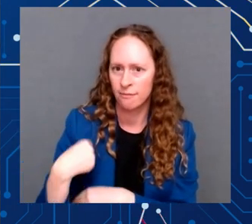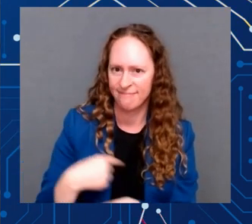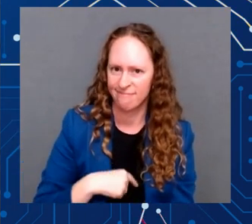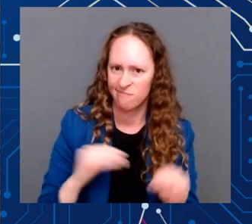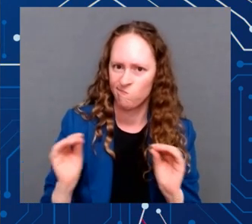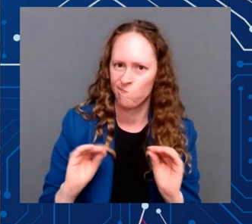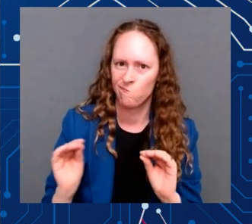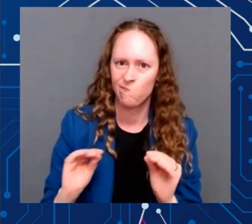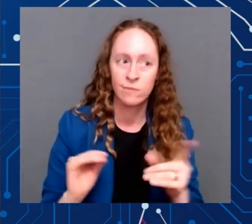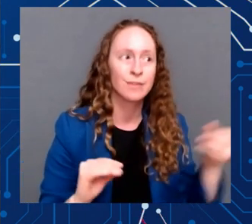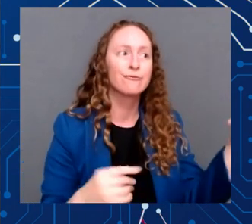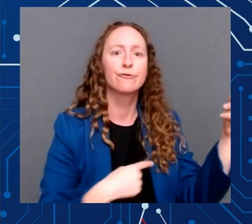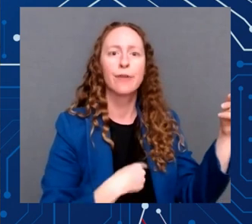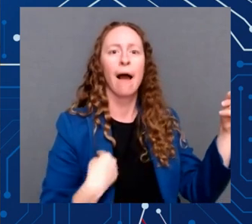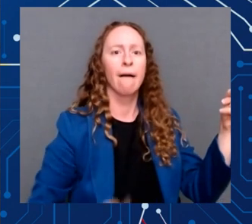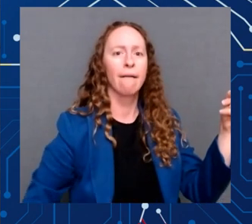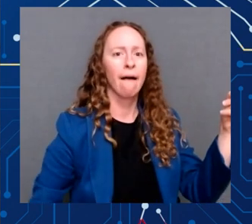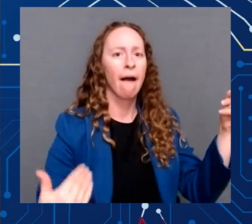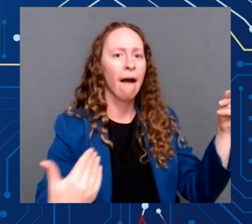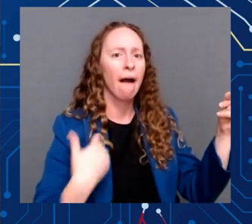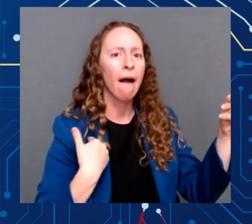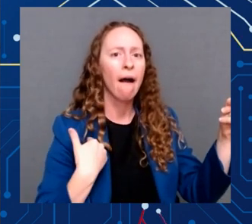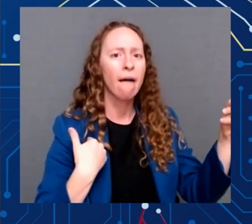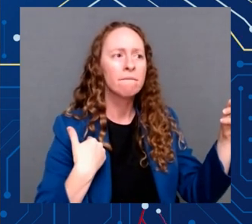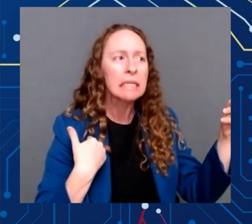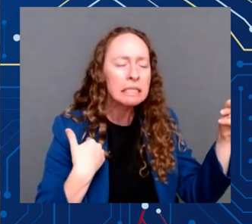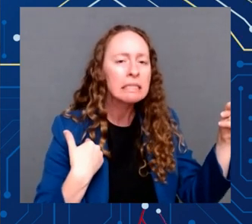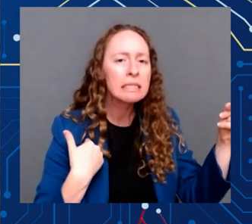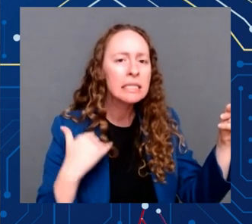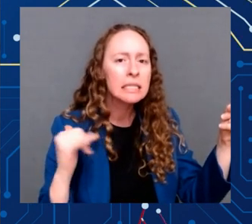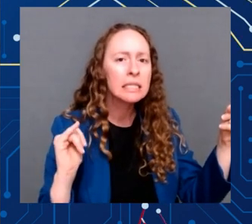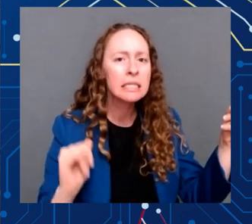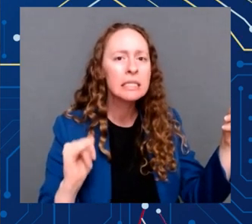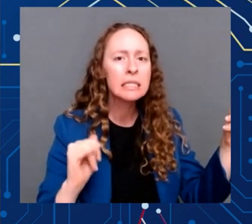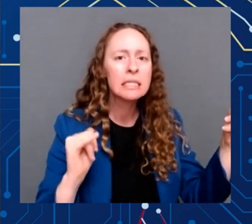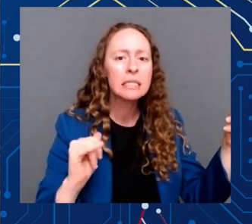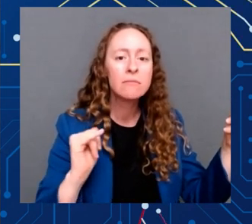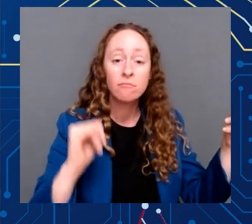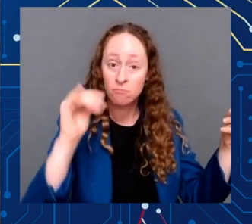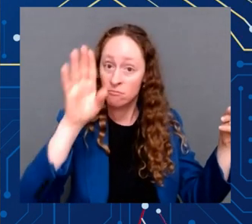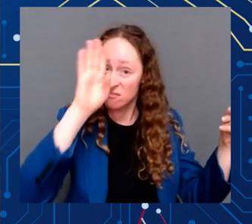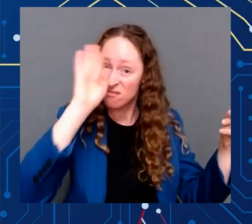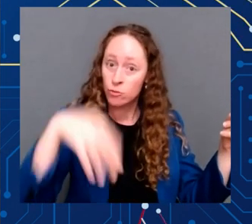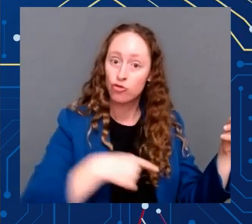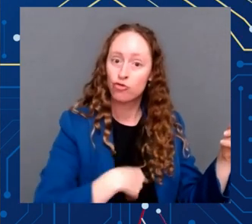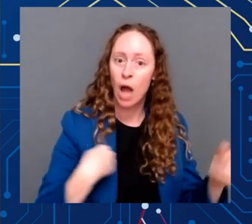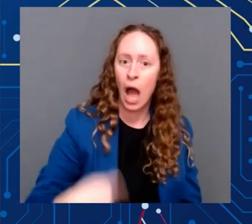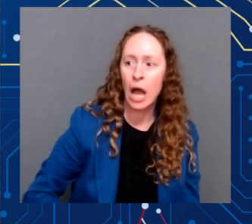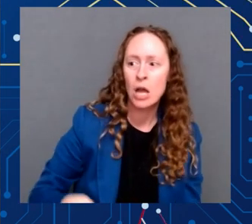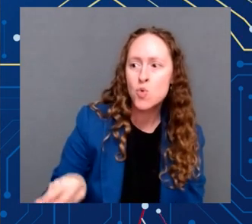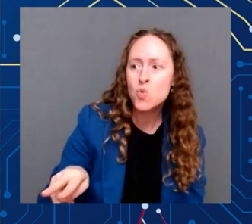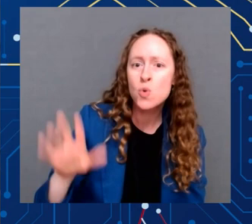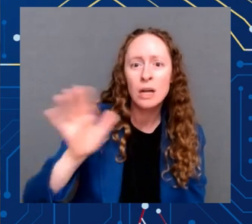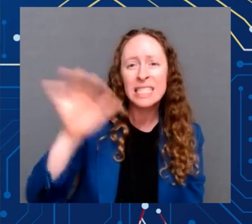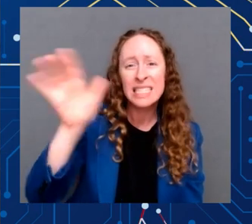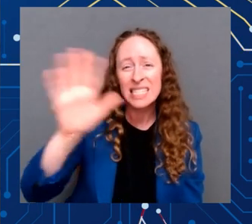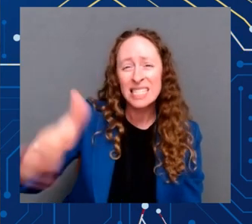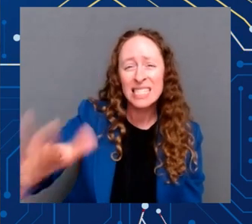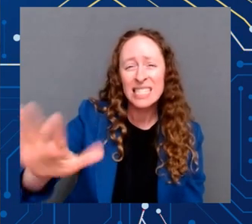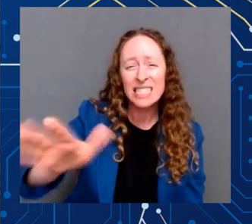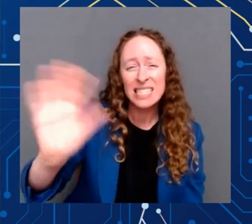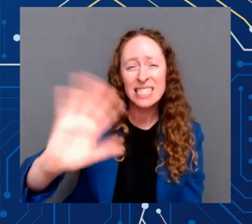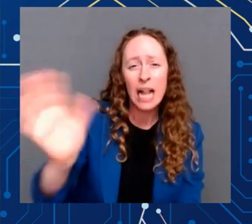Party actively lobbied U.S. business against this bill. The United States must lead the world in the production of these advanced chips.